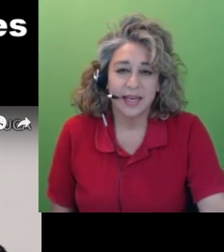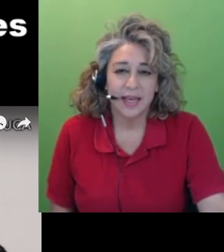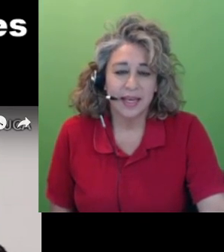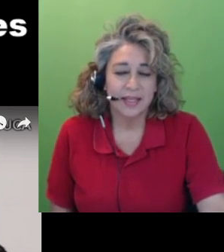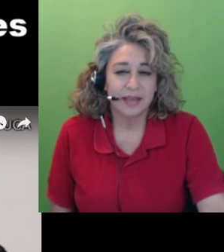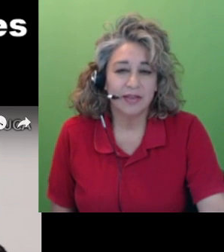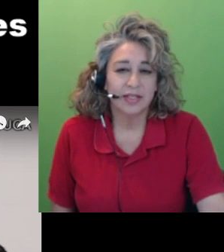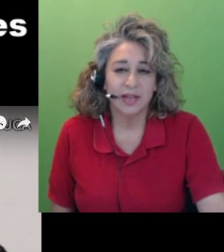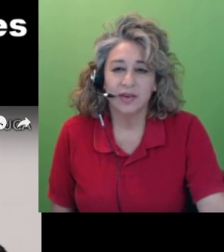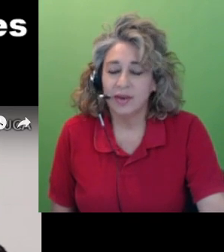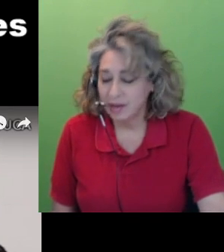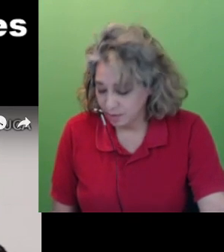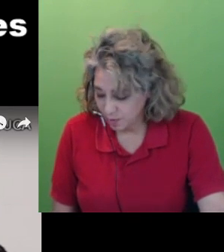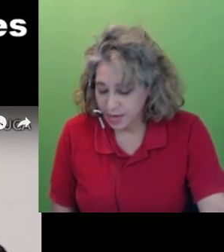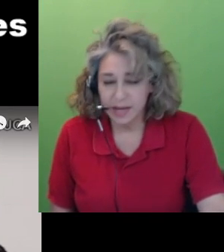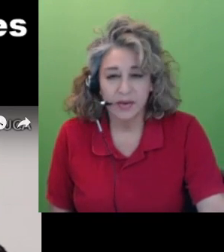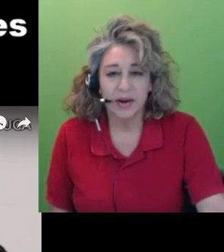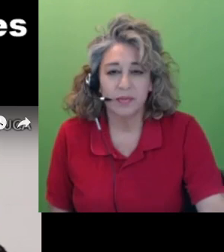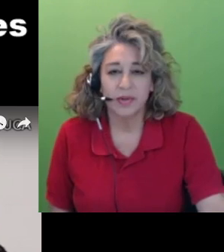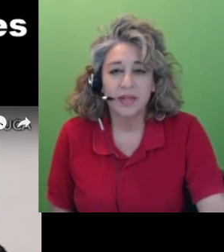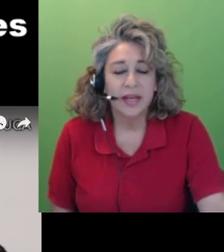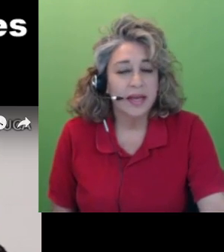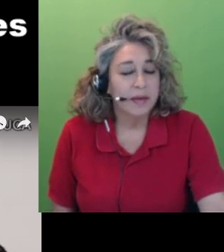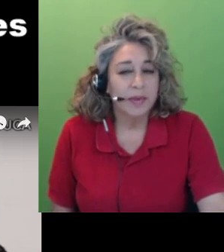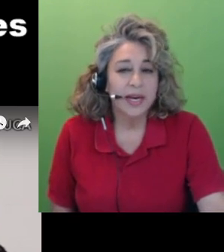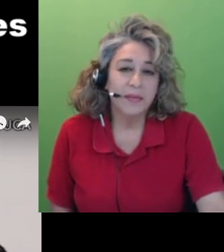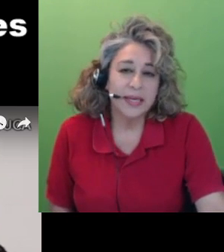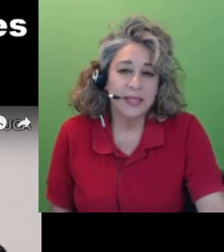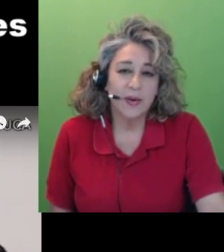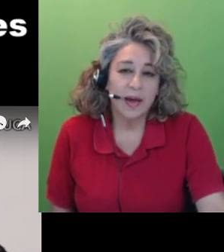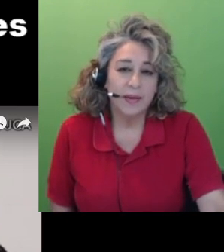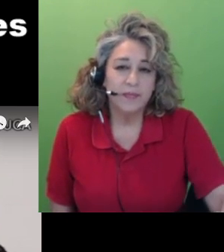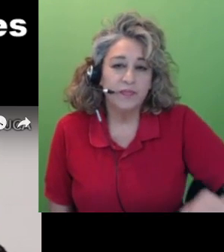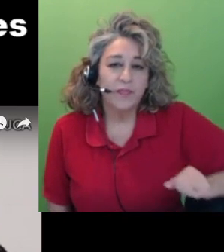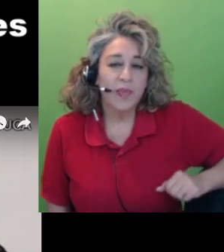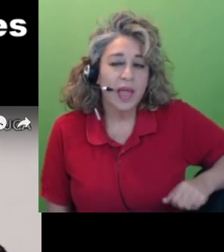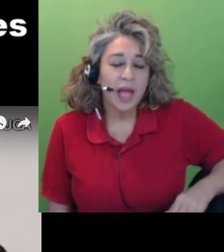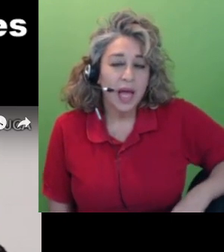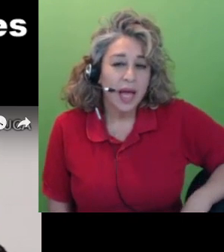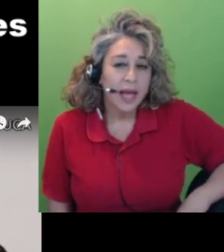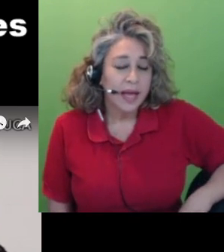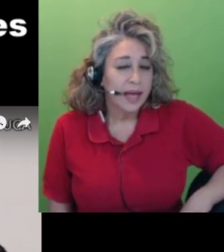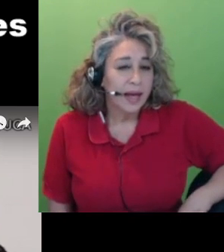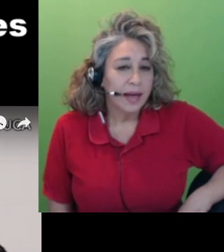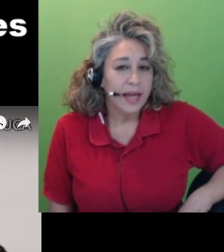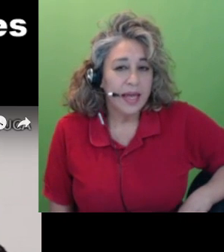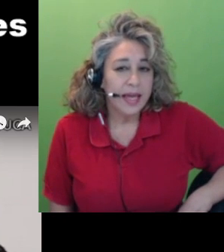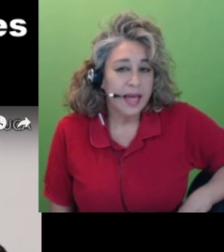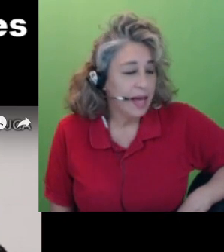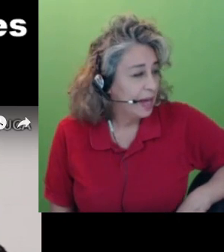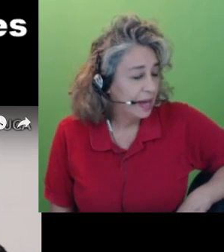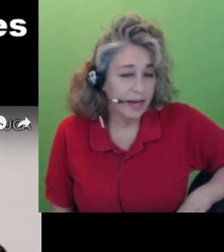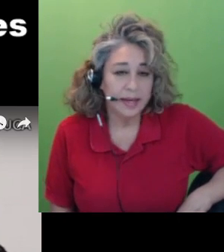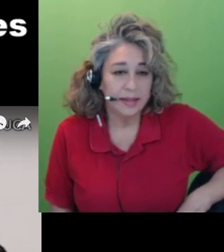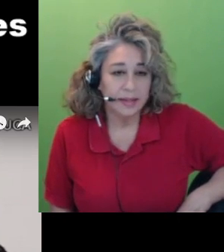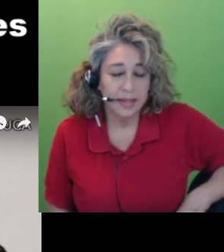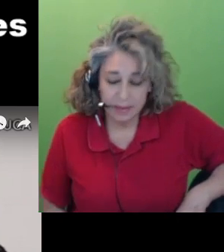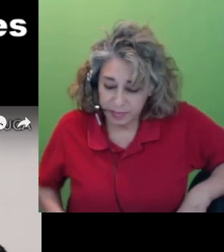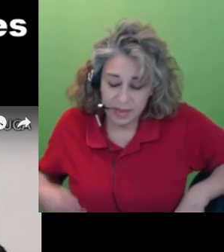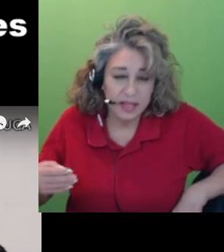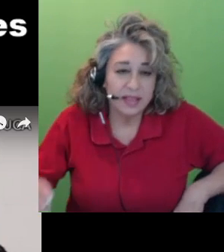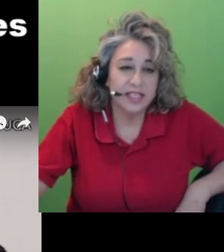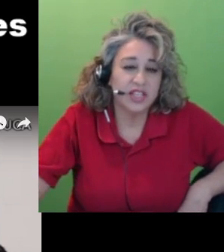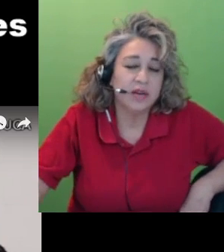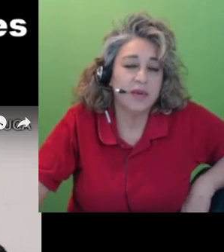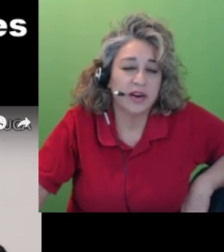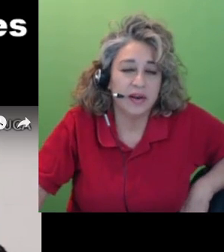is also uh quite incredible but anyway so um he um